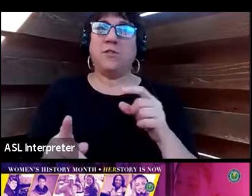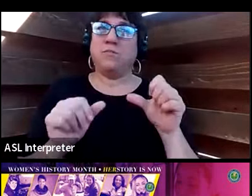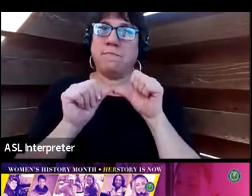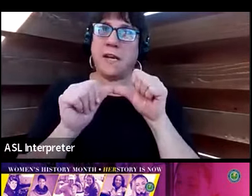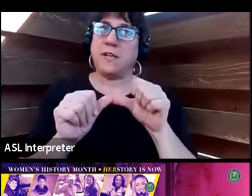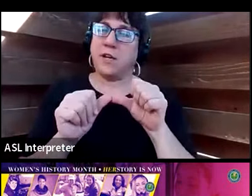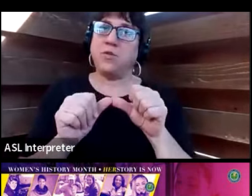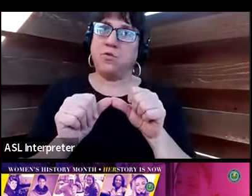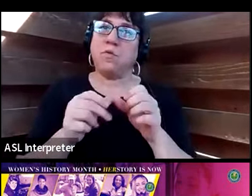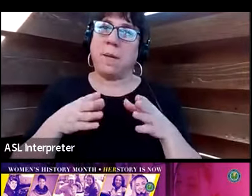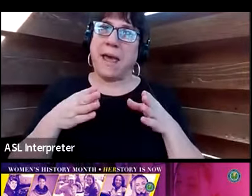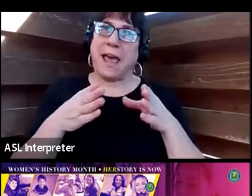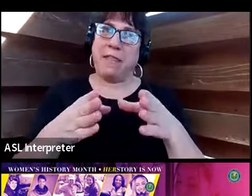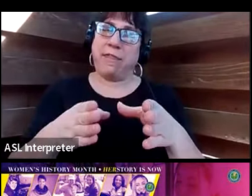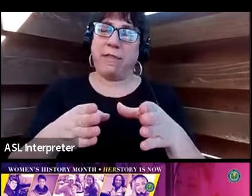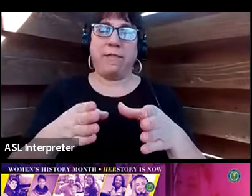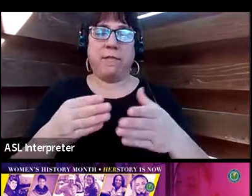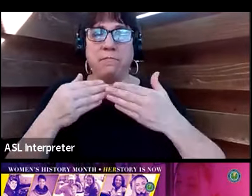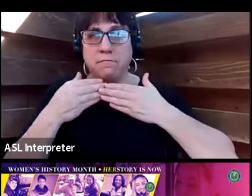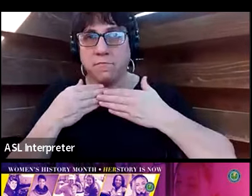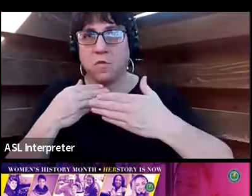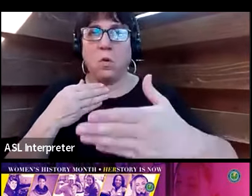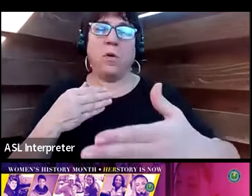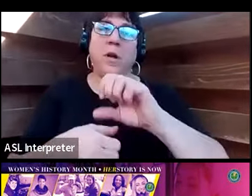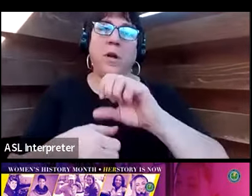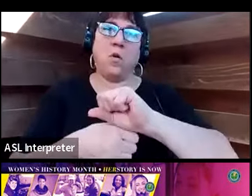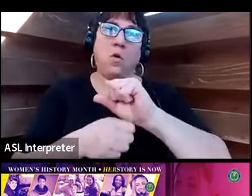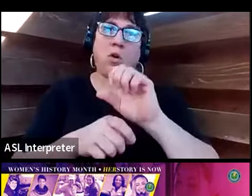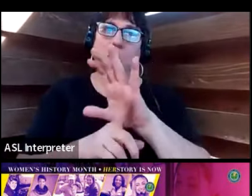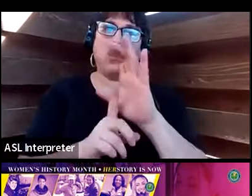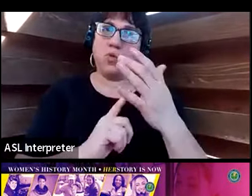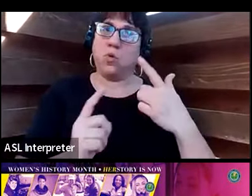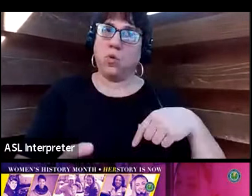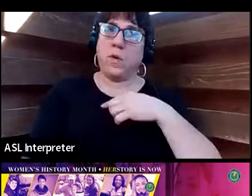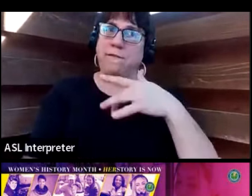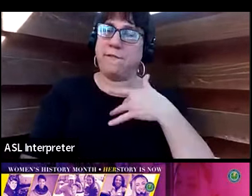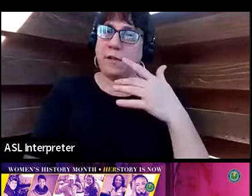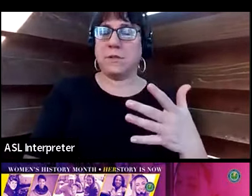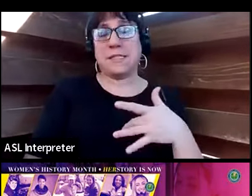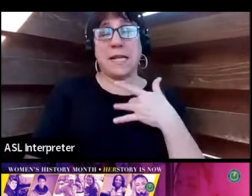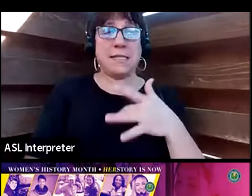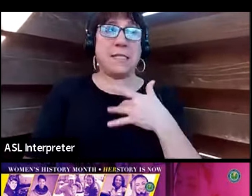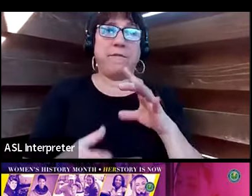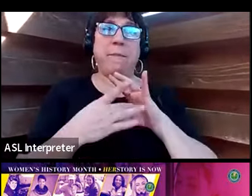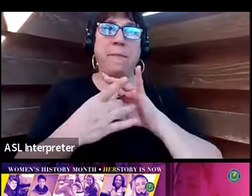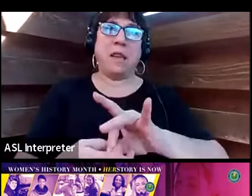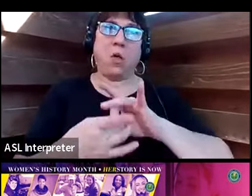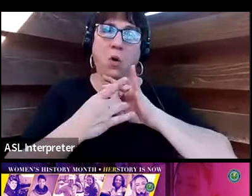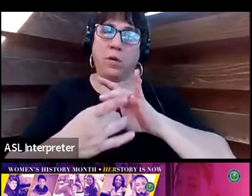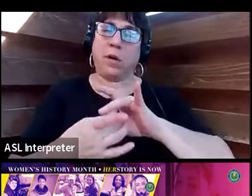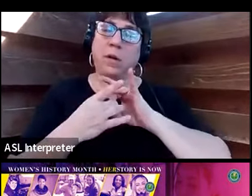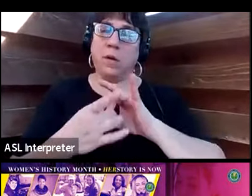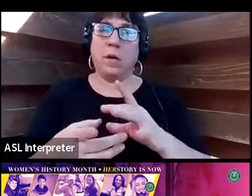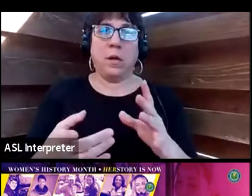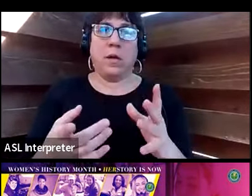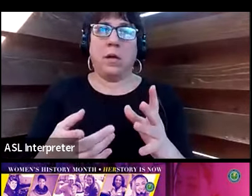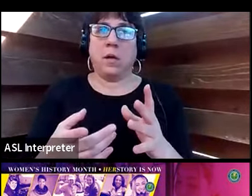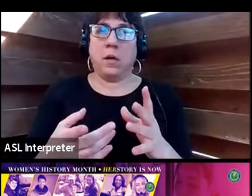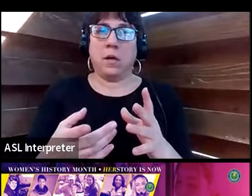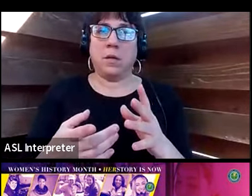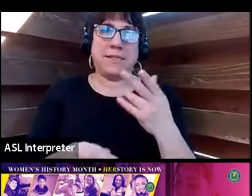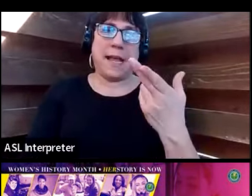in creating a work culture where we do all feel a sense of belonging. As the